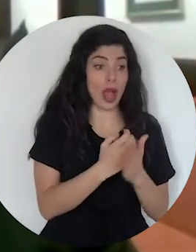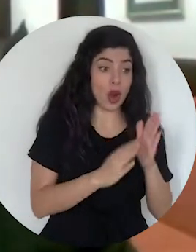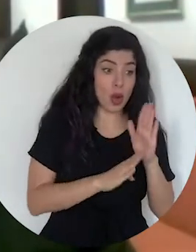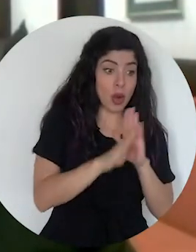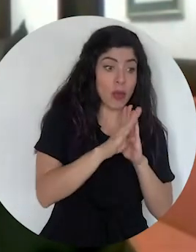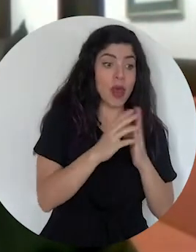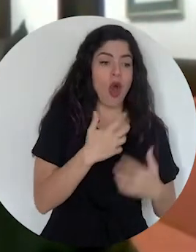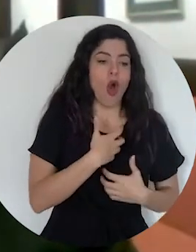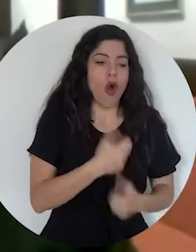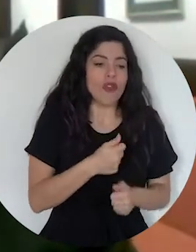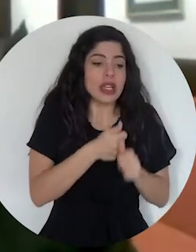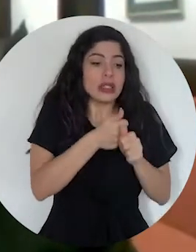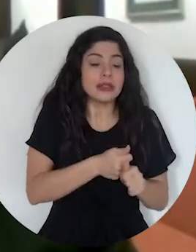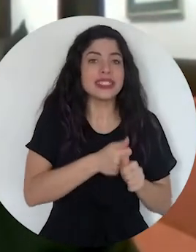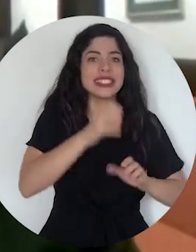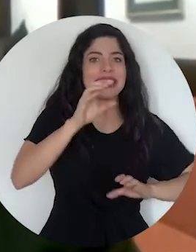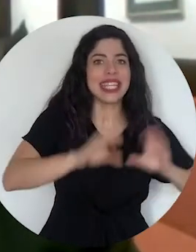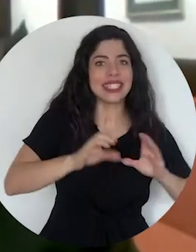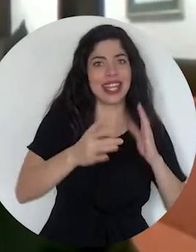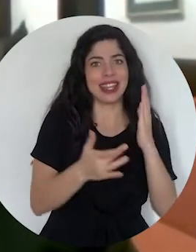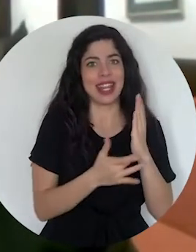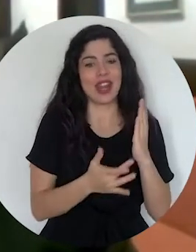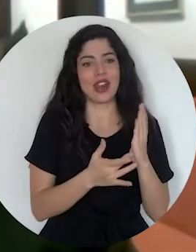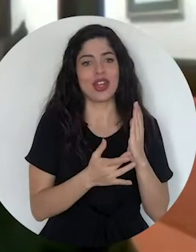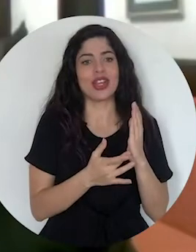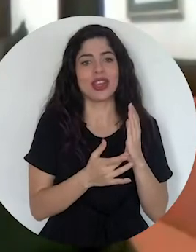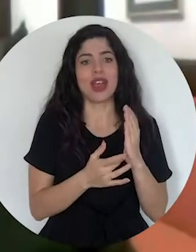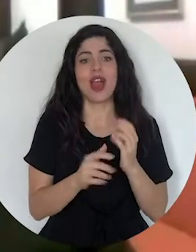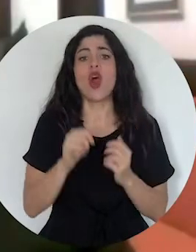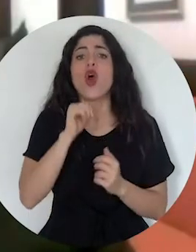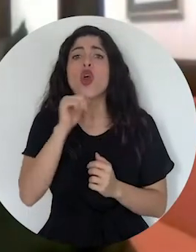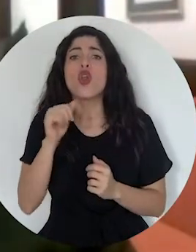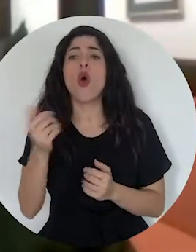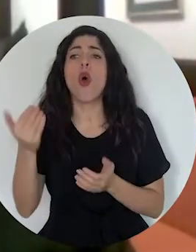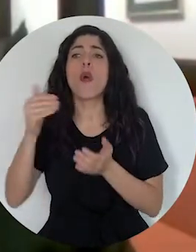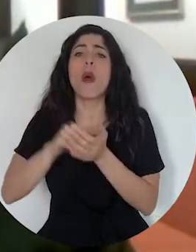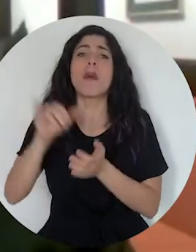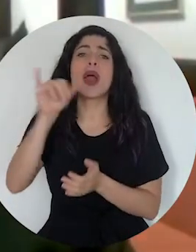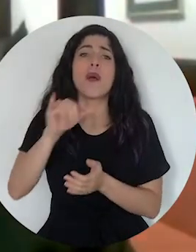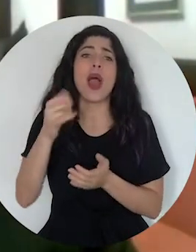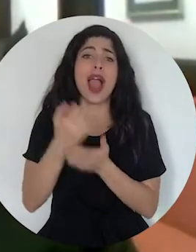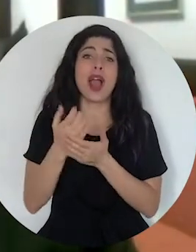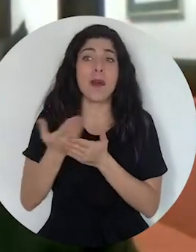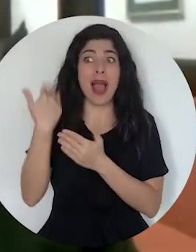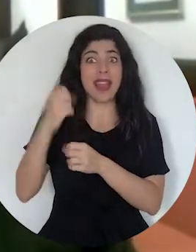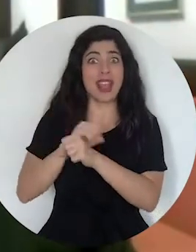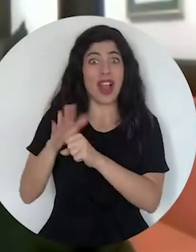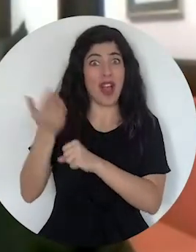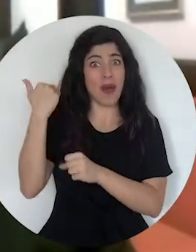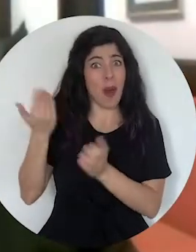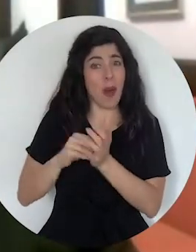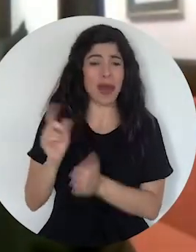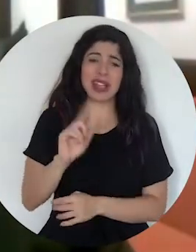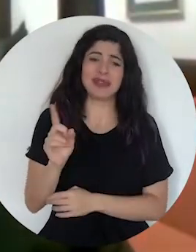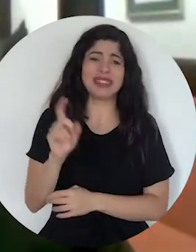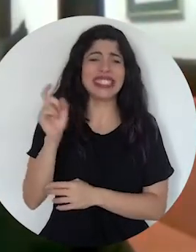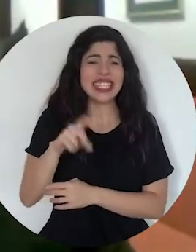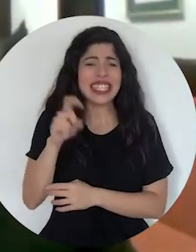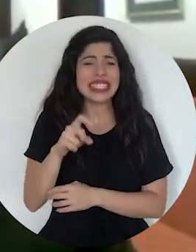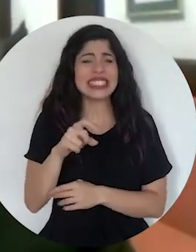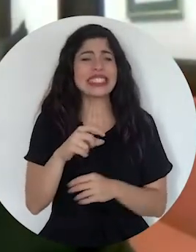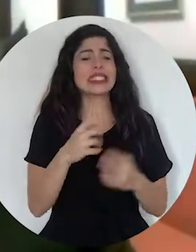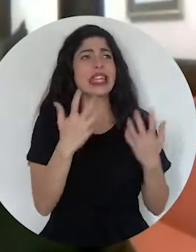economies with science and technology, but not to return to the pre-COVID economies. We have to have inclusive,